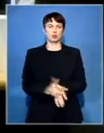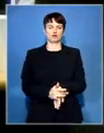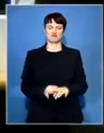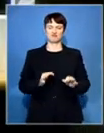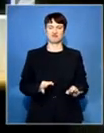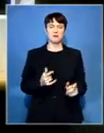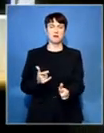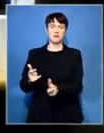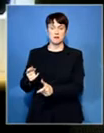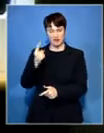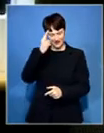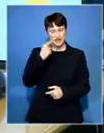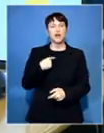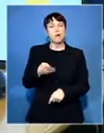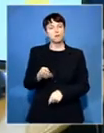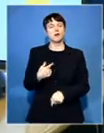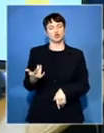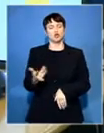clash which killed 34 miners.